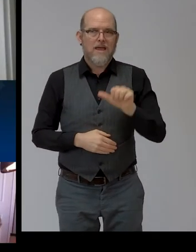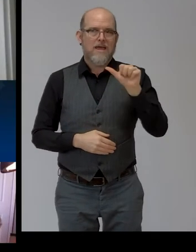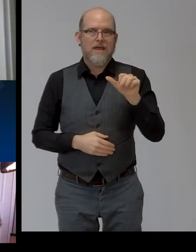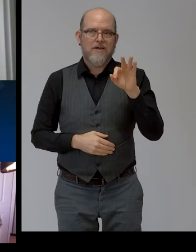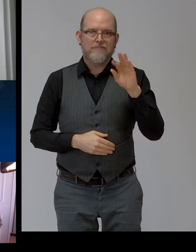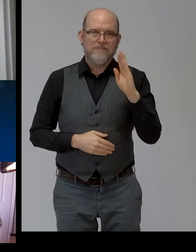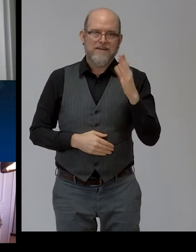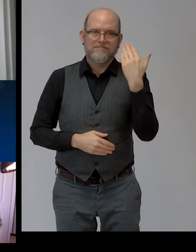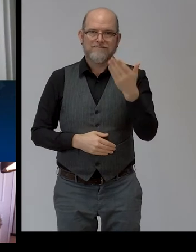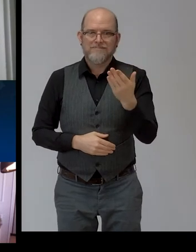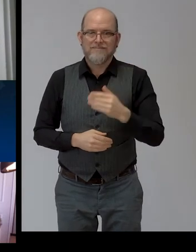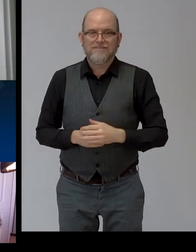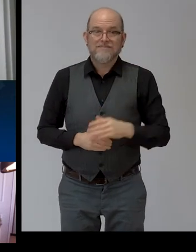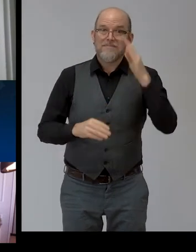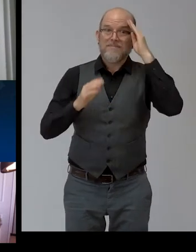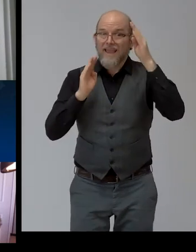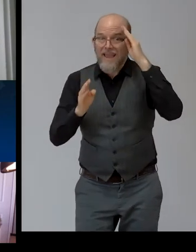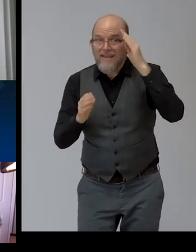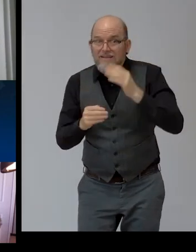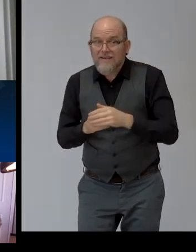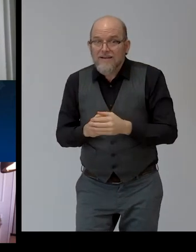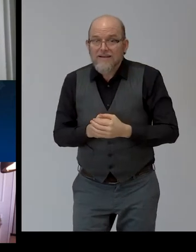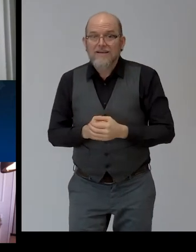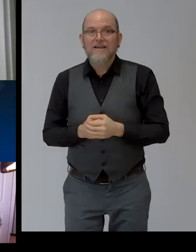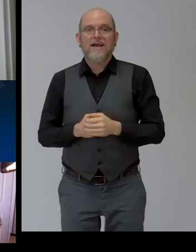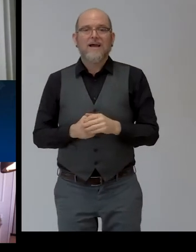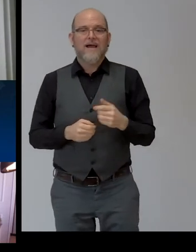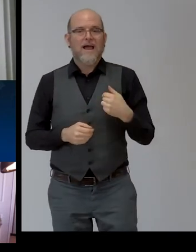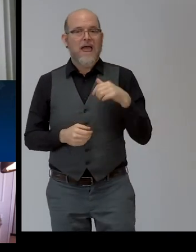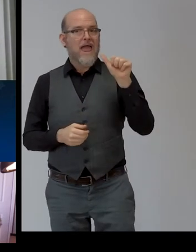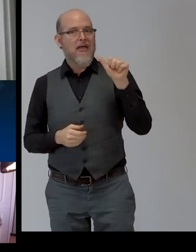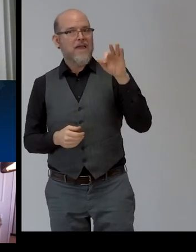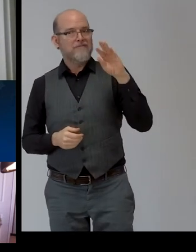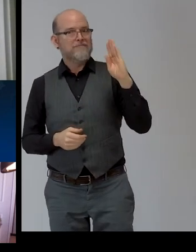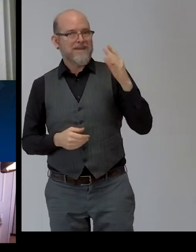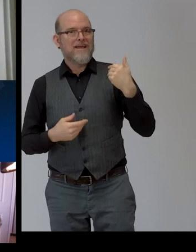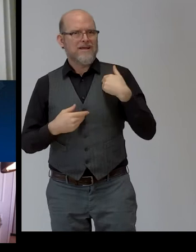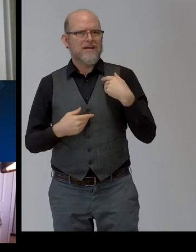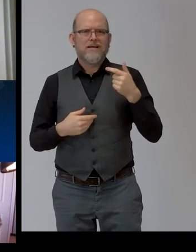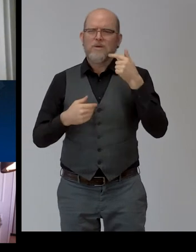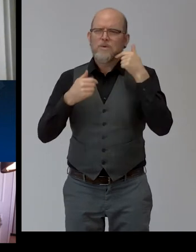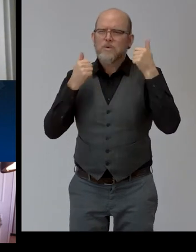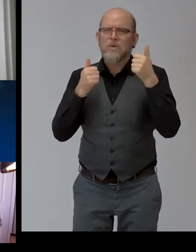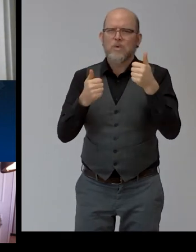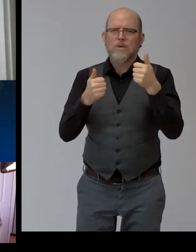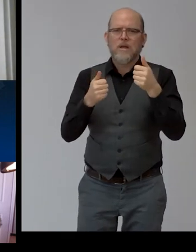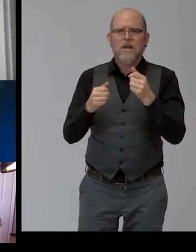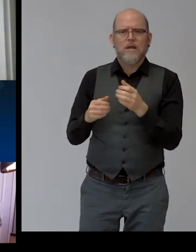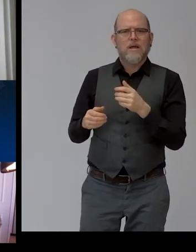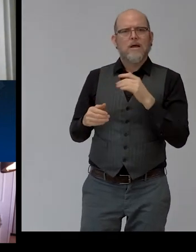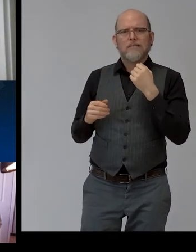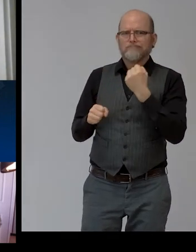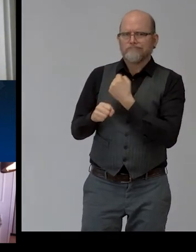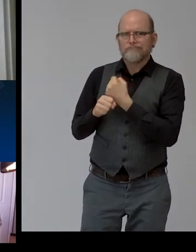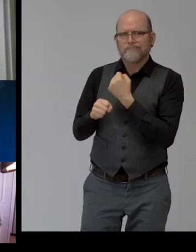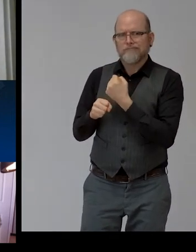Yes. Hi, I'm Nicole and I'm from the AFB group. We deliver on top performance in right civil marketing. We prove that professionalism